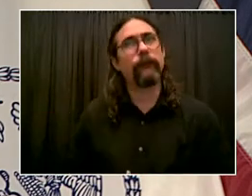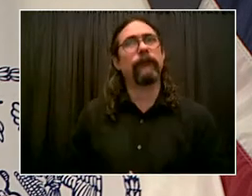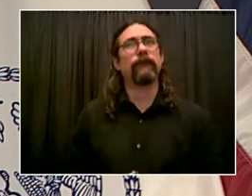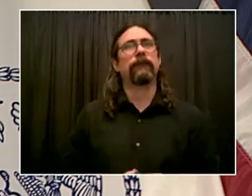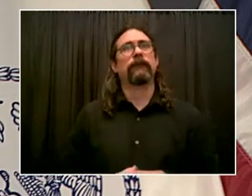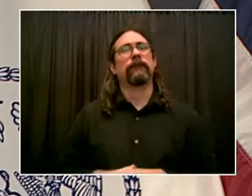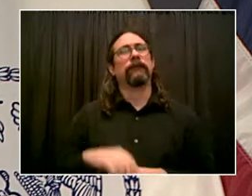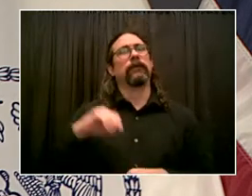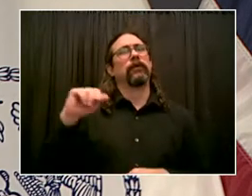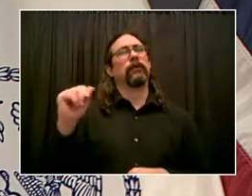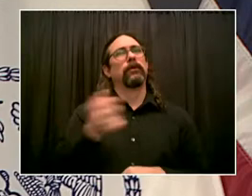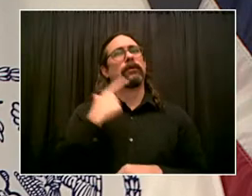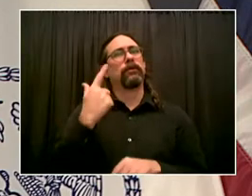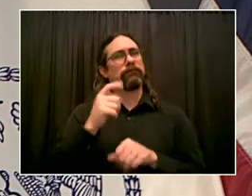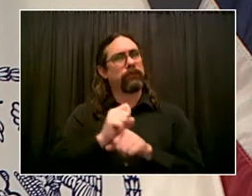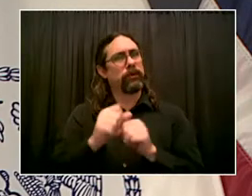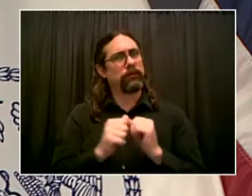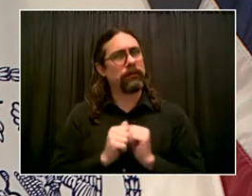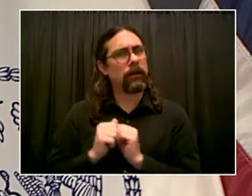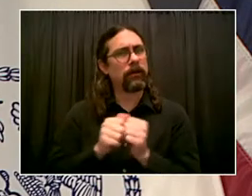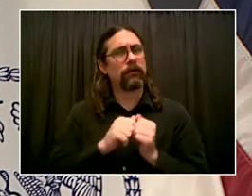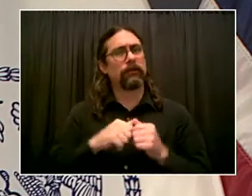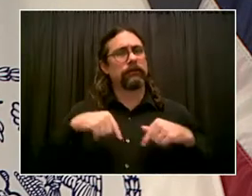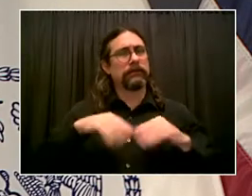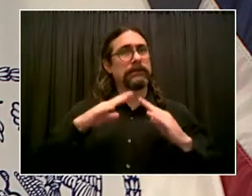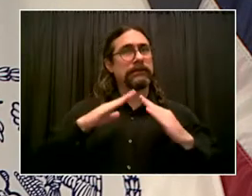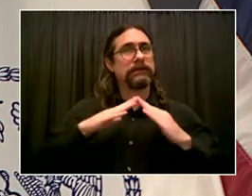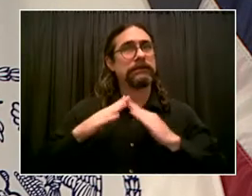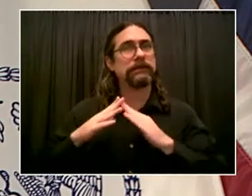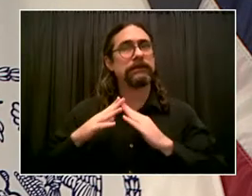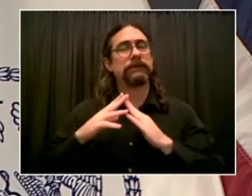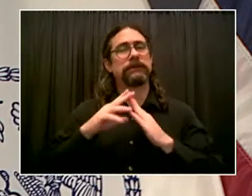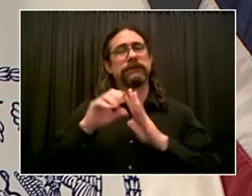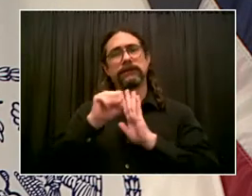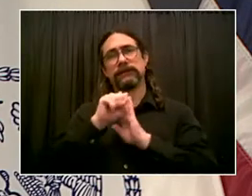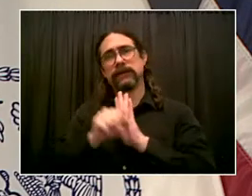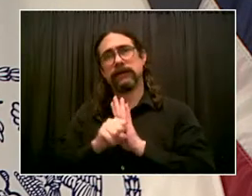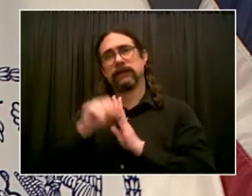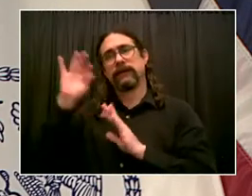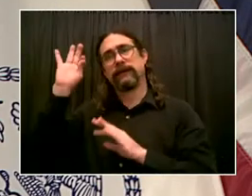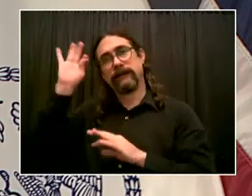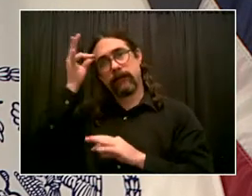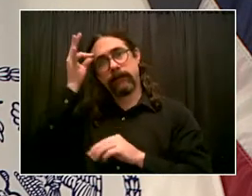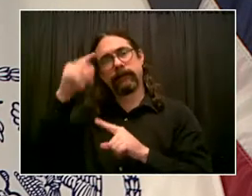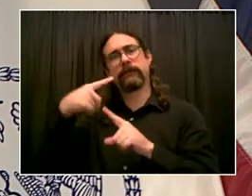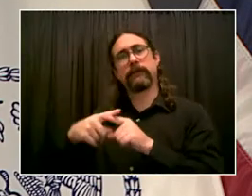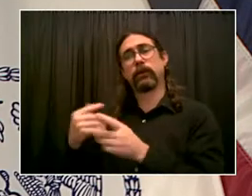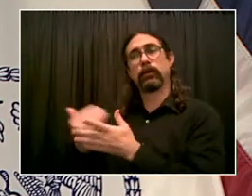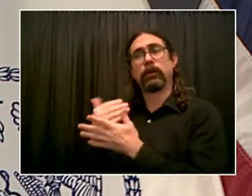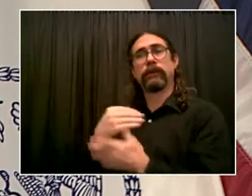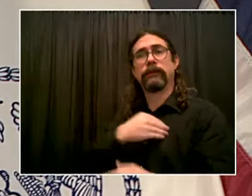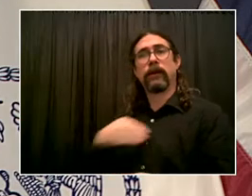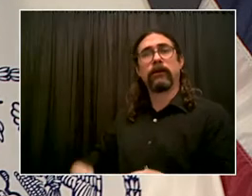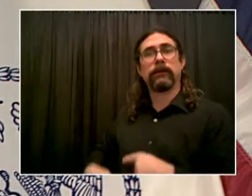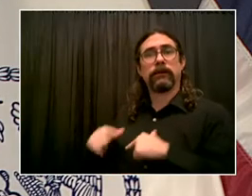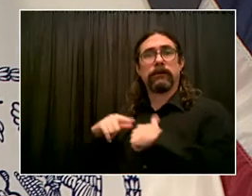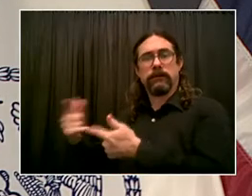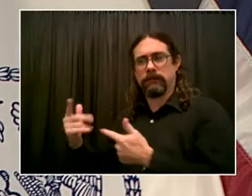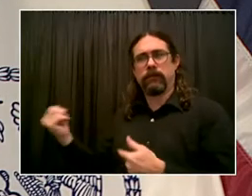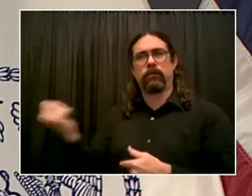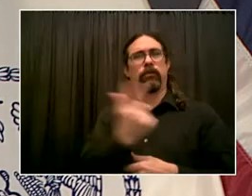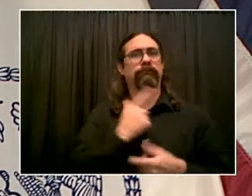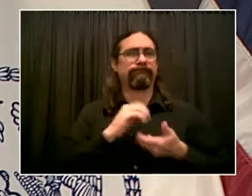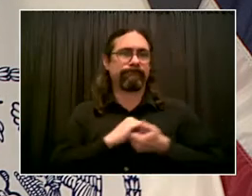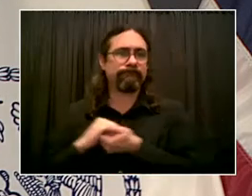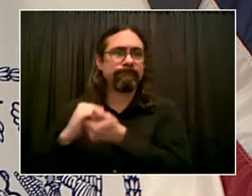our mayor-elect who is preparing as we speak to take over the helm here. A lot of work being done to make sure this transition